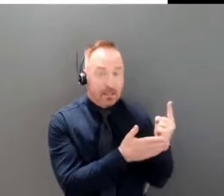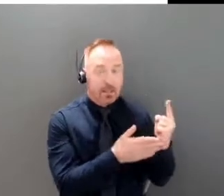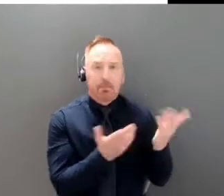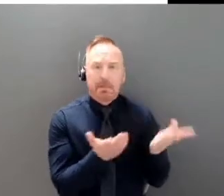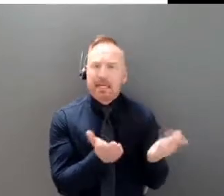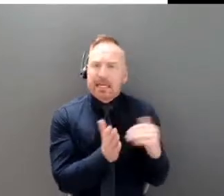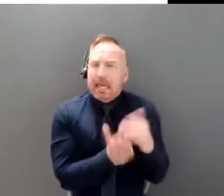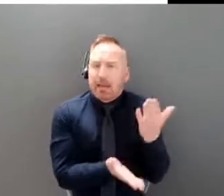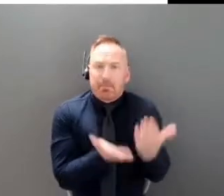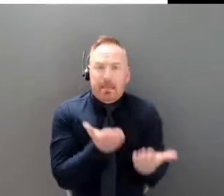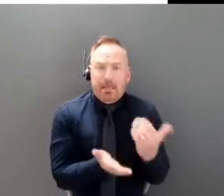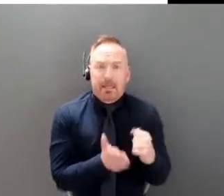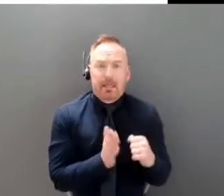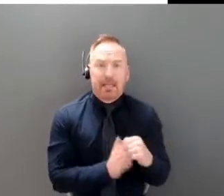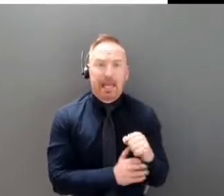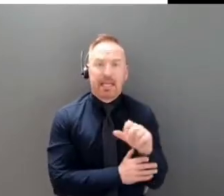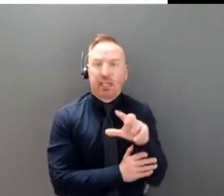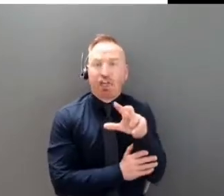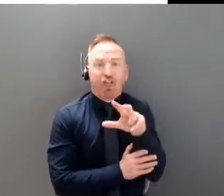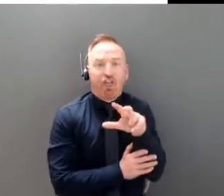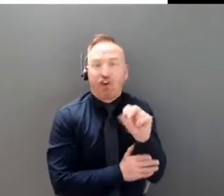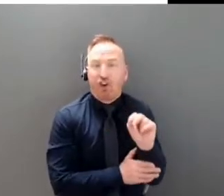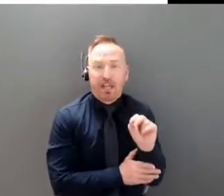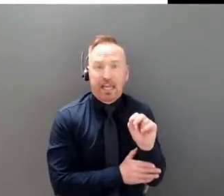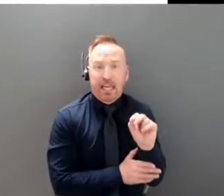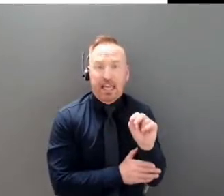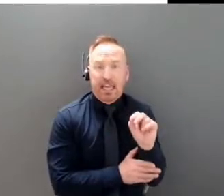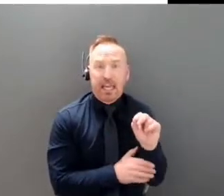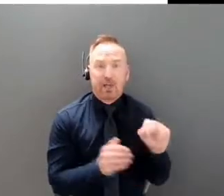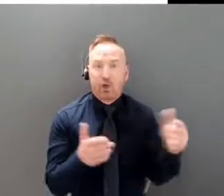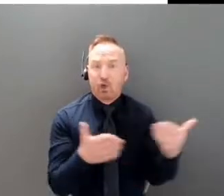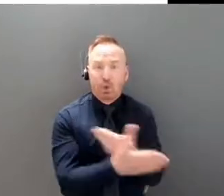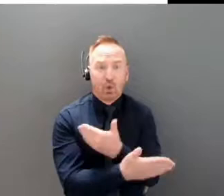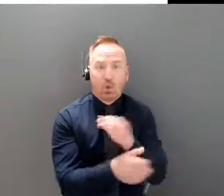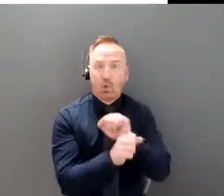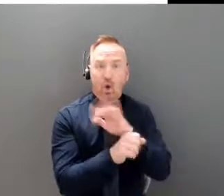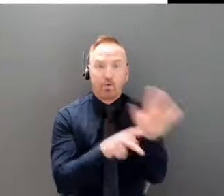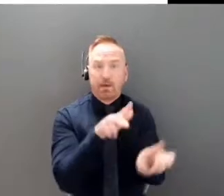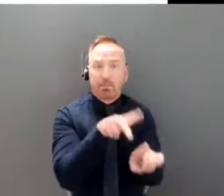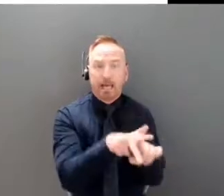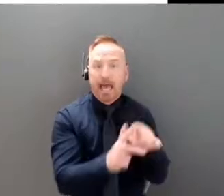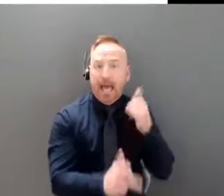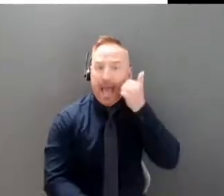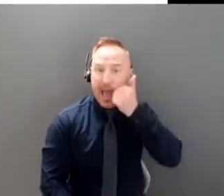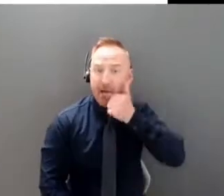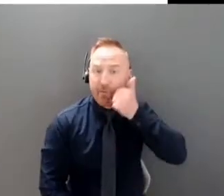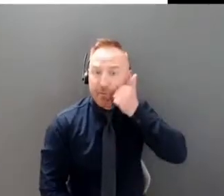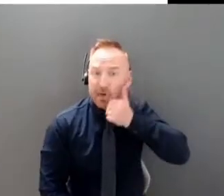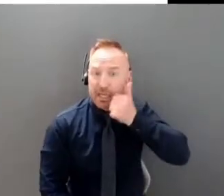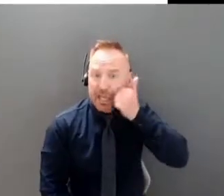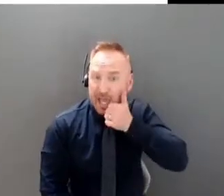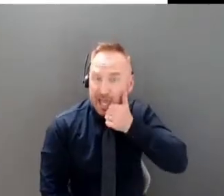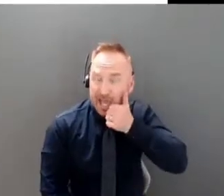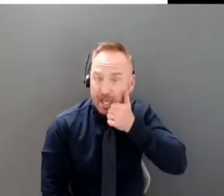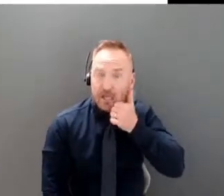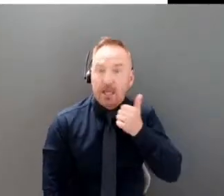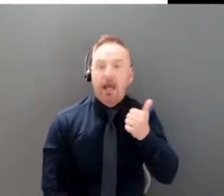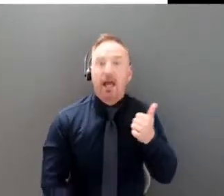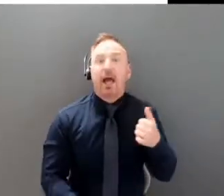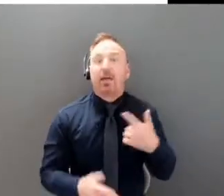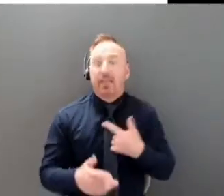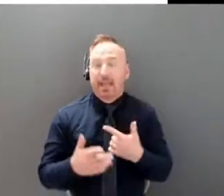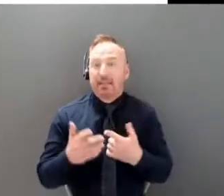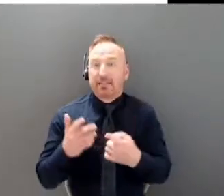cases a day for a while and as we have had cases up into the 30s and then into the 20s and then maybe